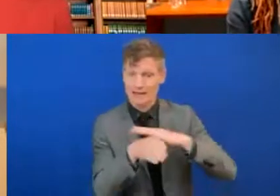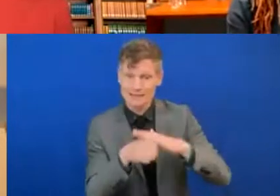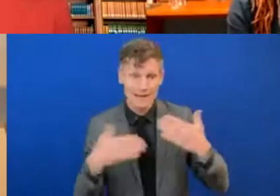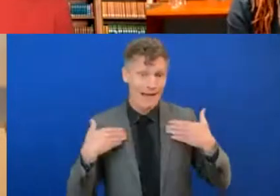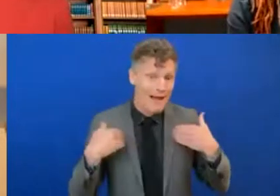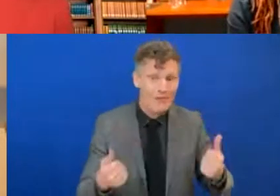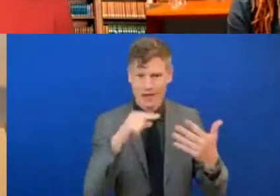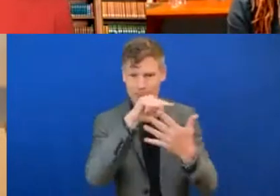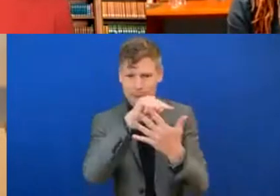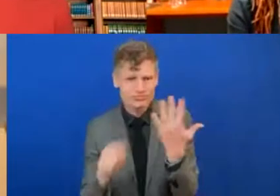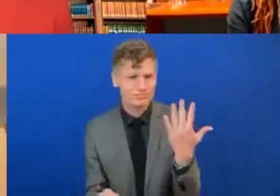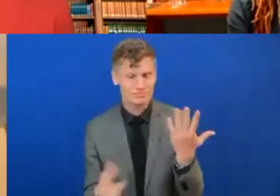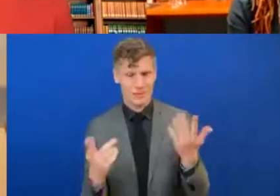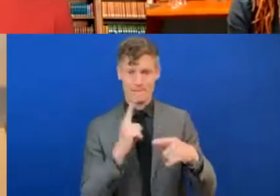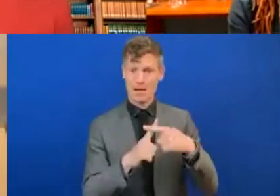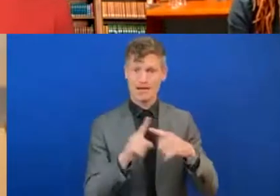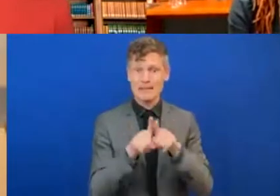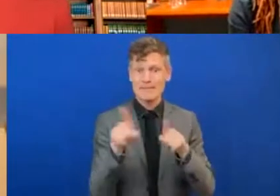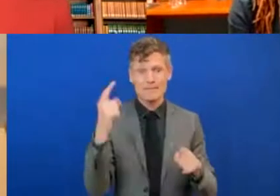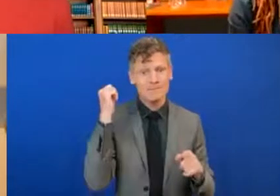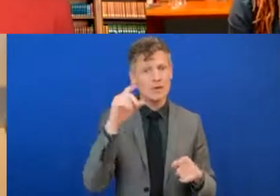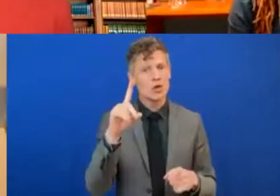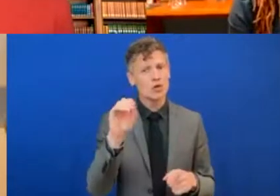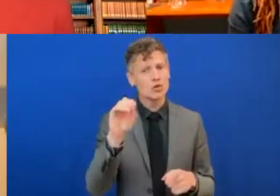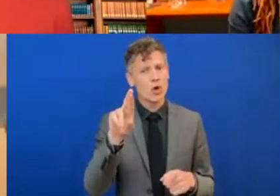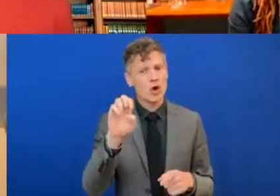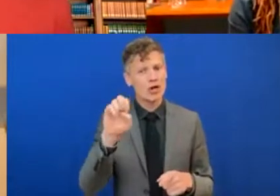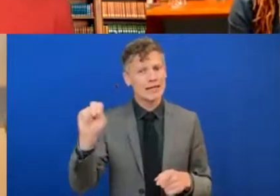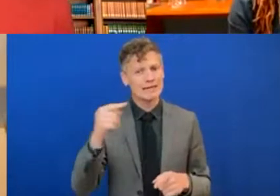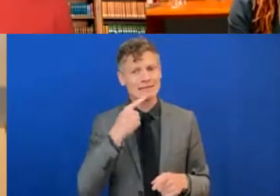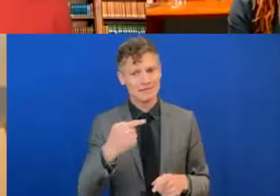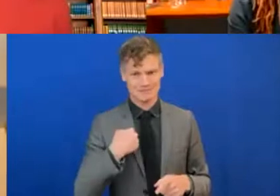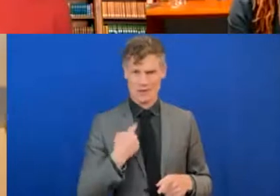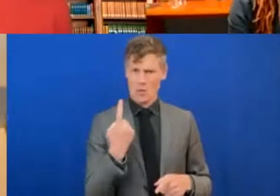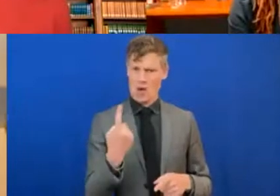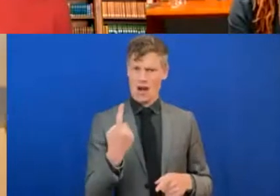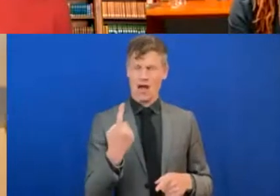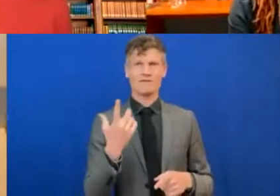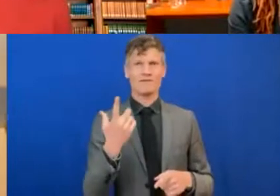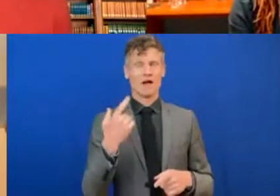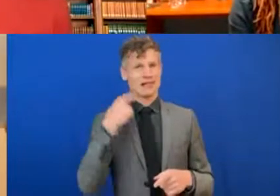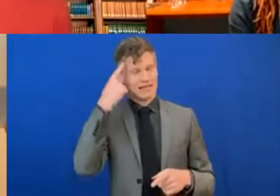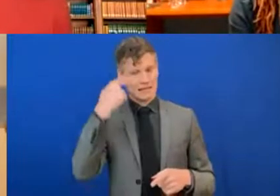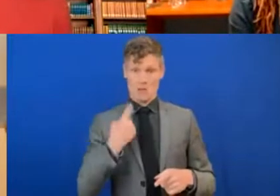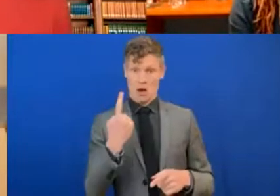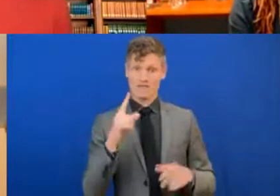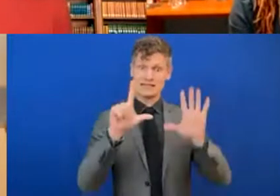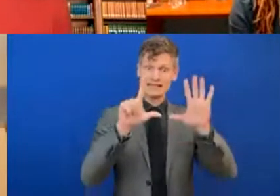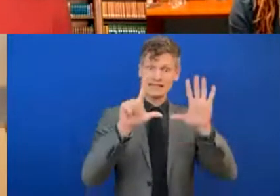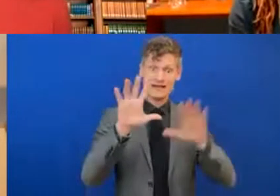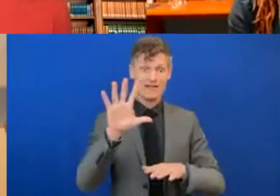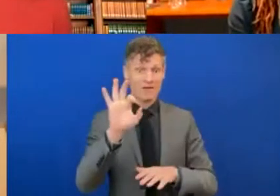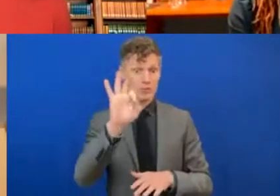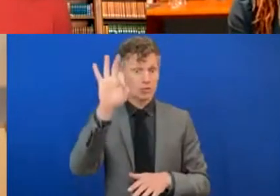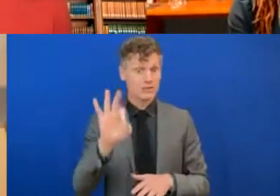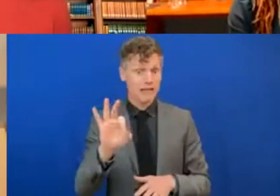And as Doreen mentioned earlier, I'm actually one of the, I think it was 75% of rural people in the world who don't have direct